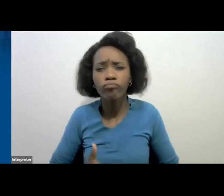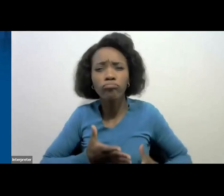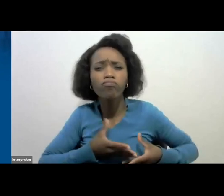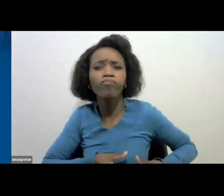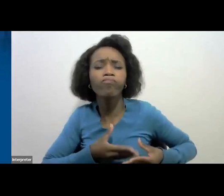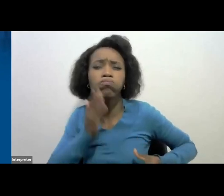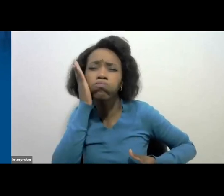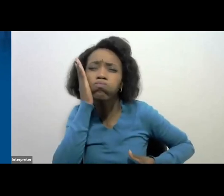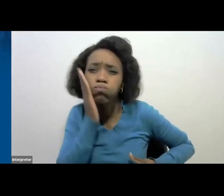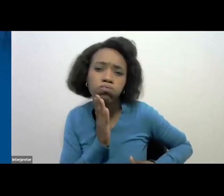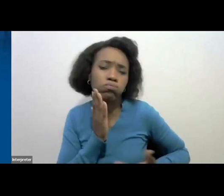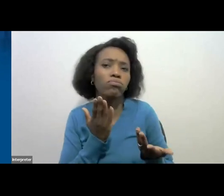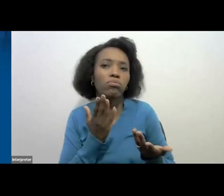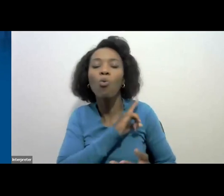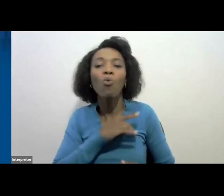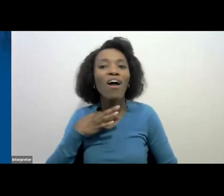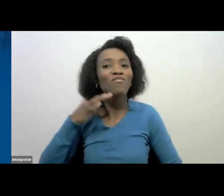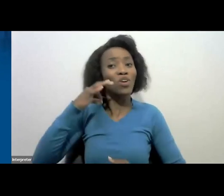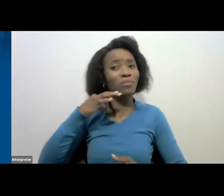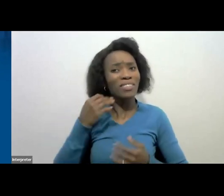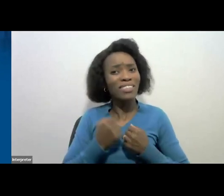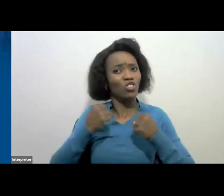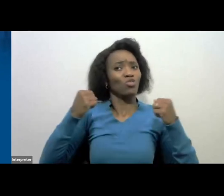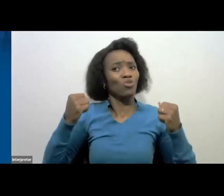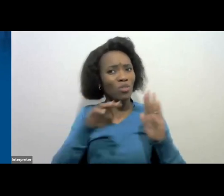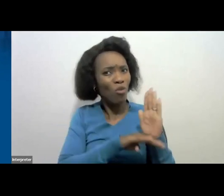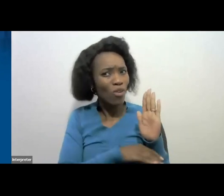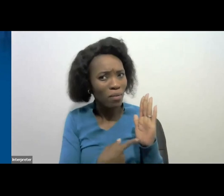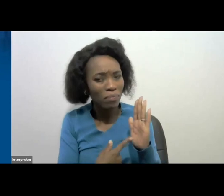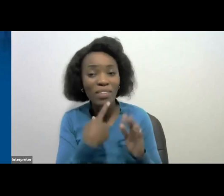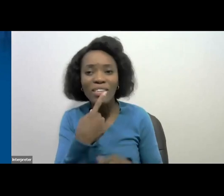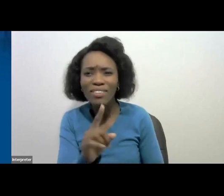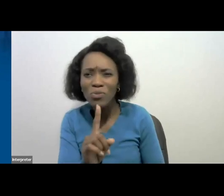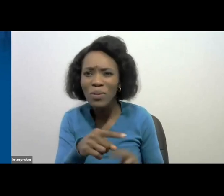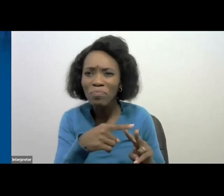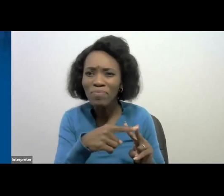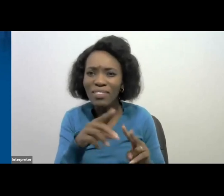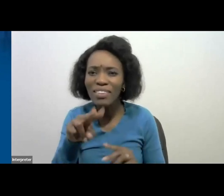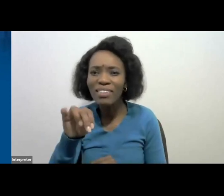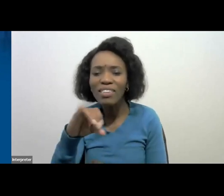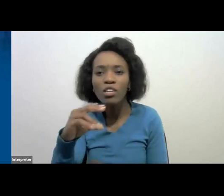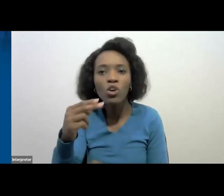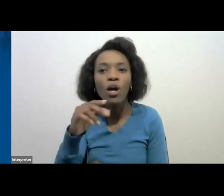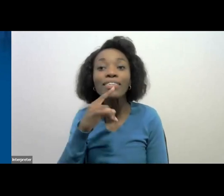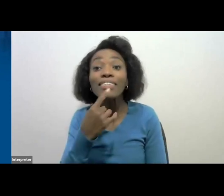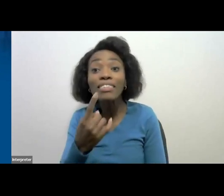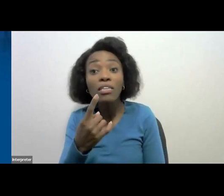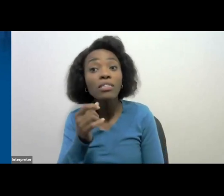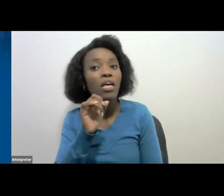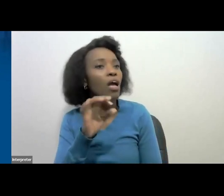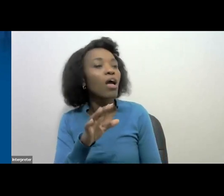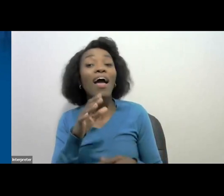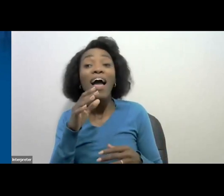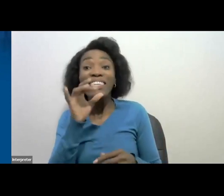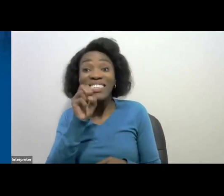did you listen to him he said that SAS will not pursue any criminal